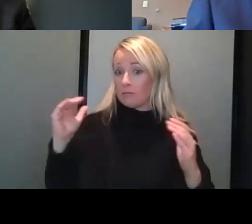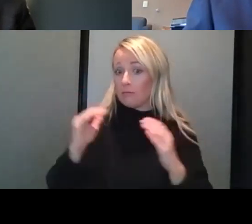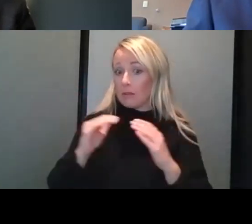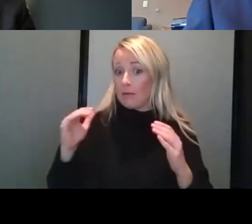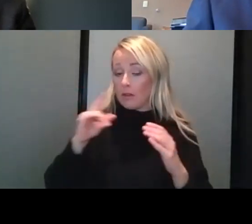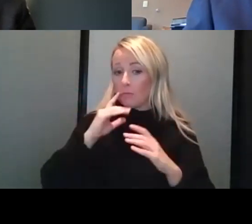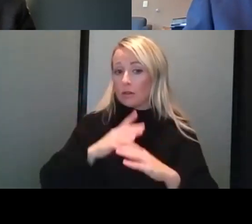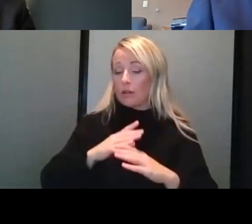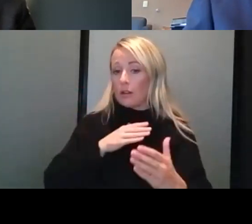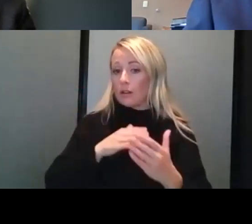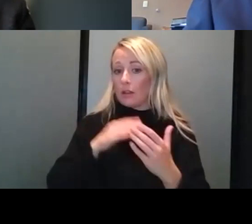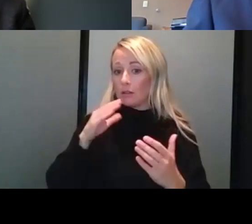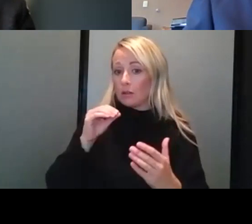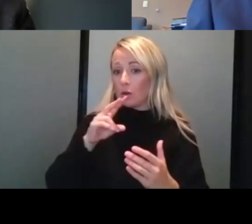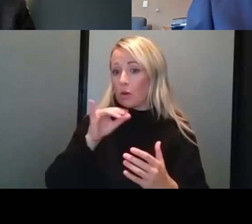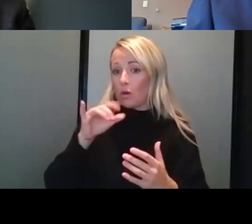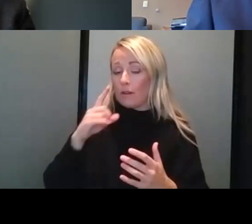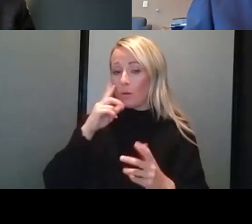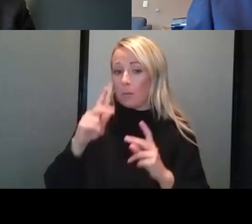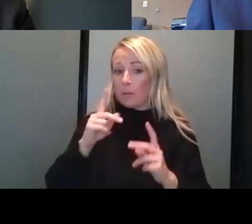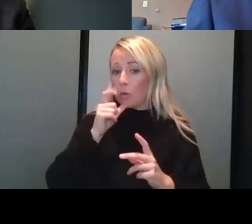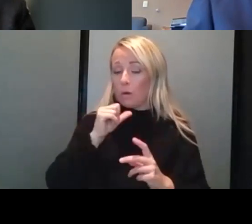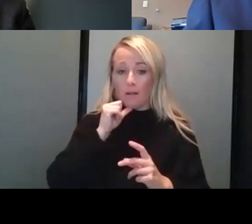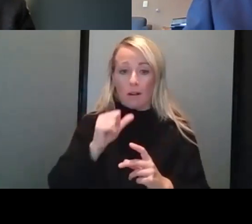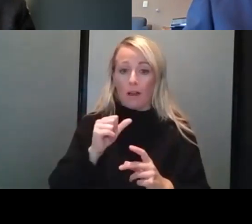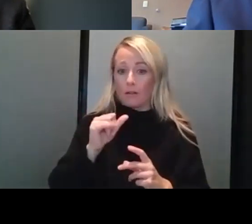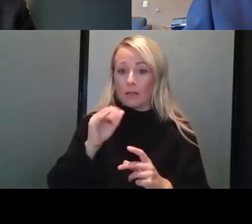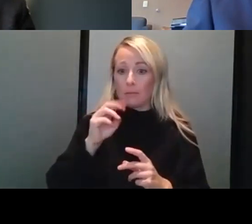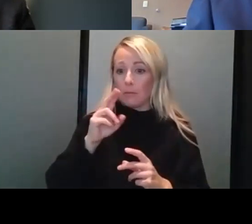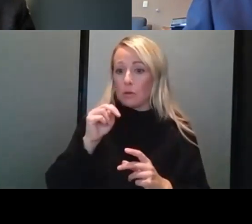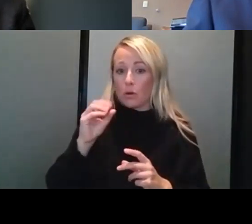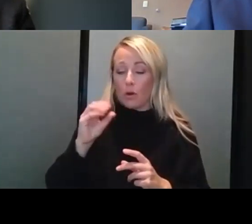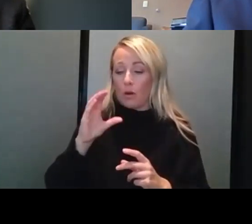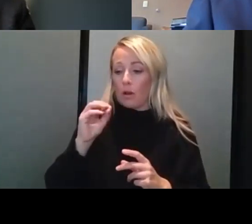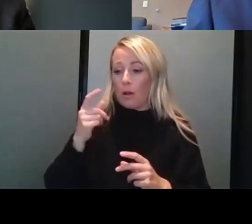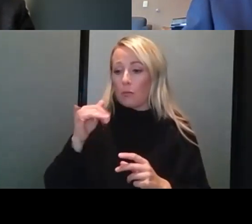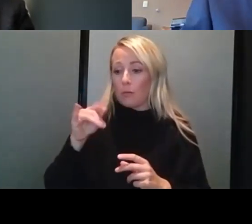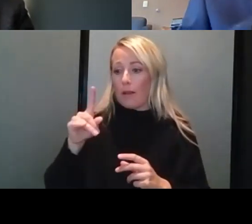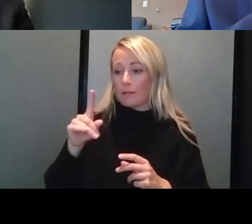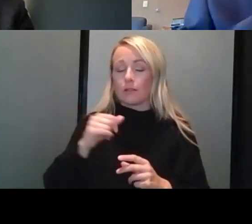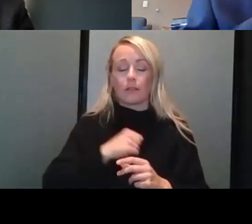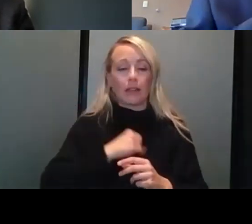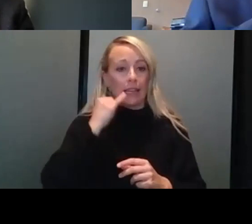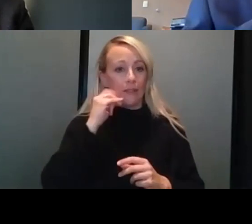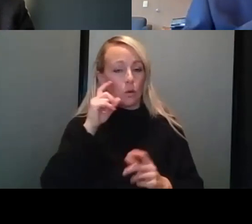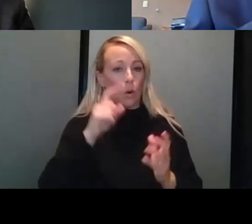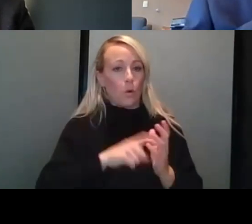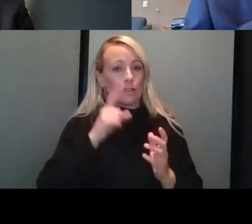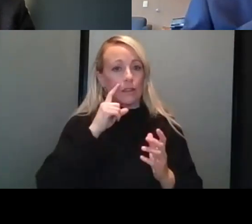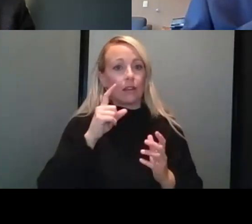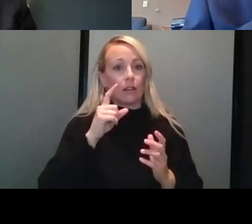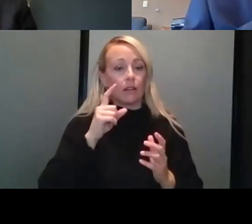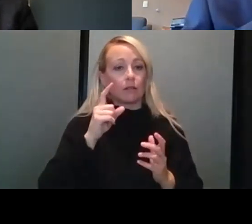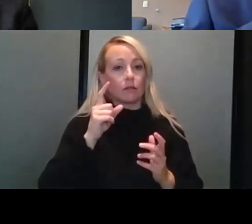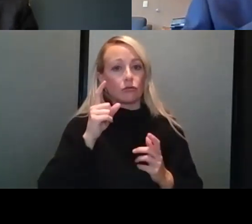against COVID of those who are not immunocompromised? Well, if you look at the transplant literature, the solid organ transplant,